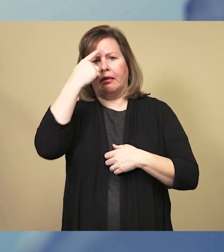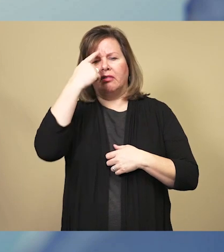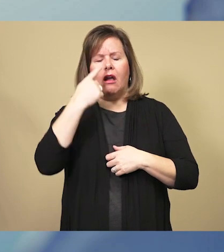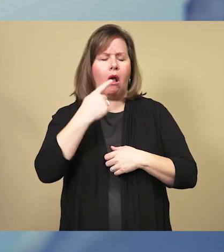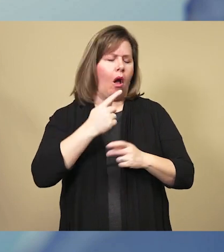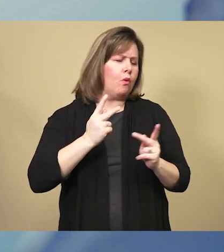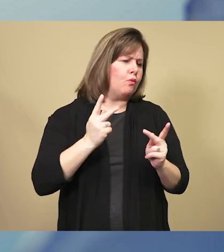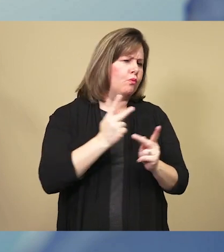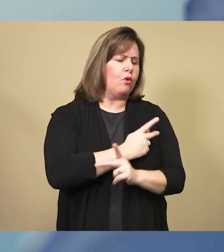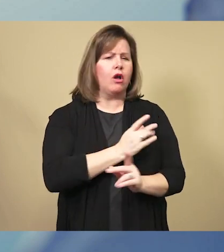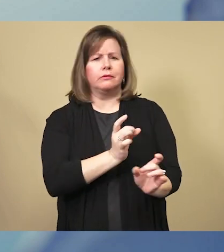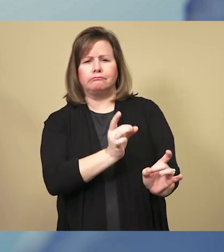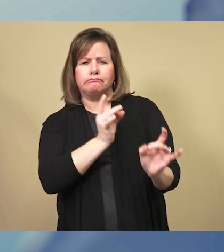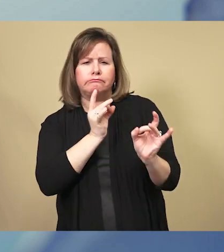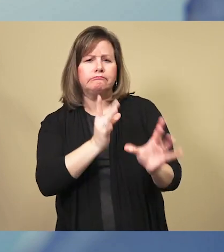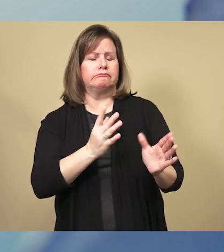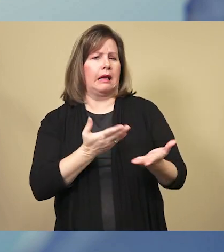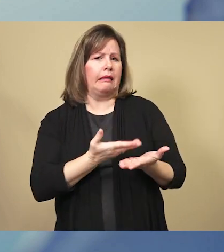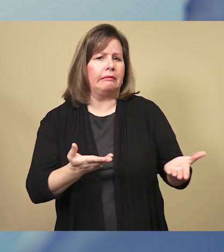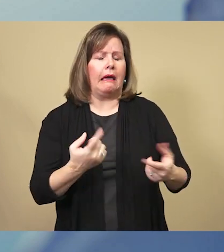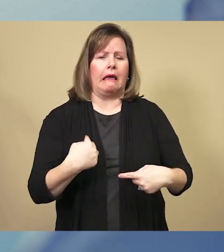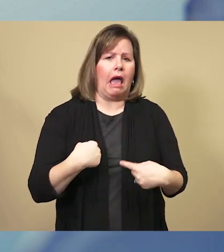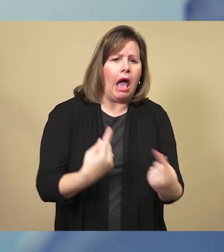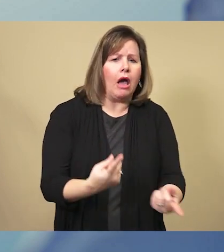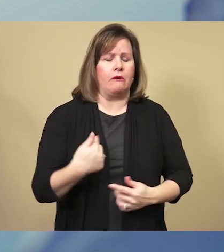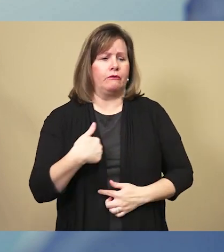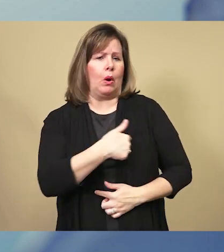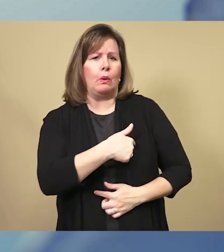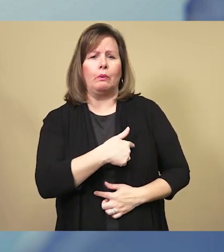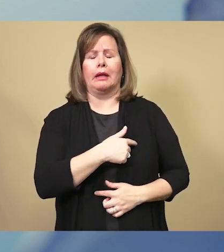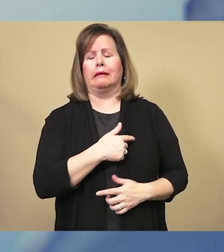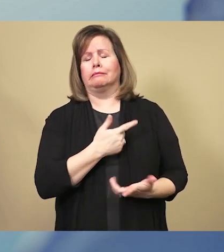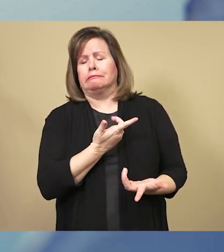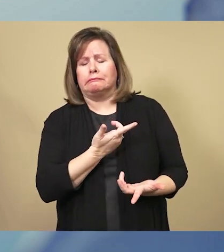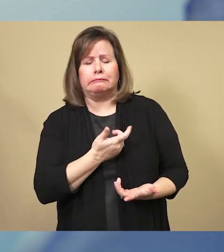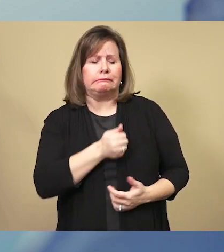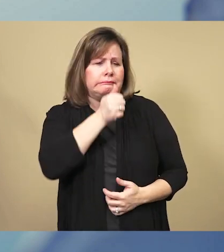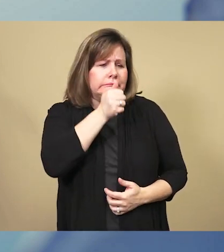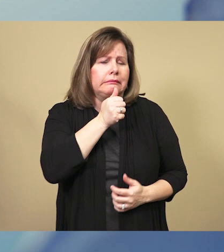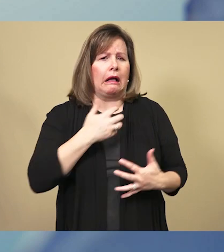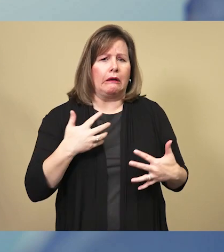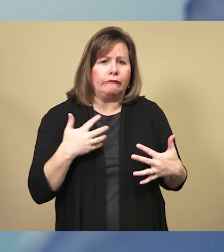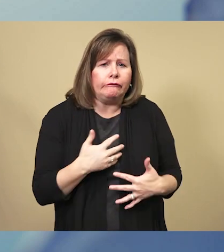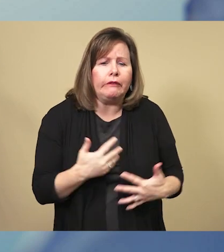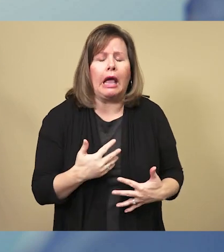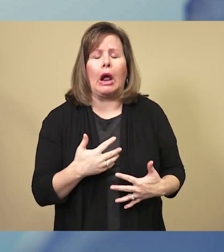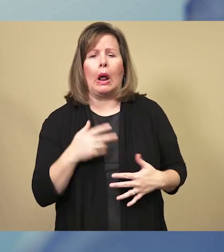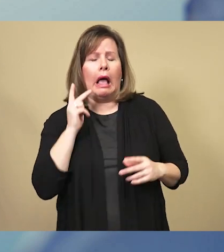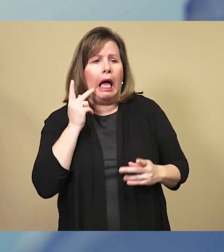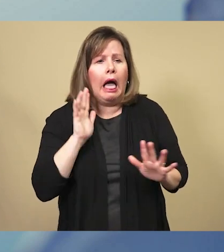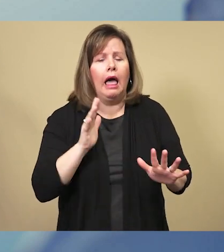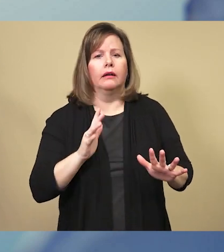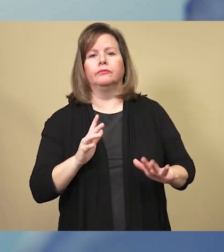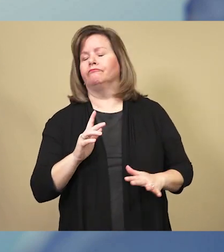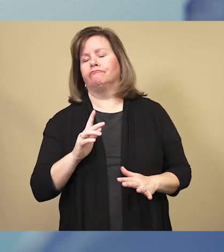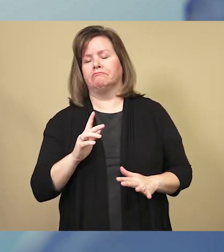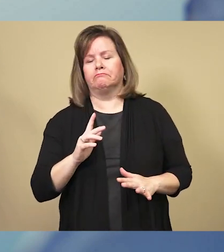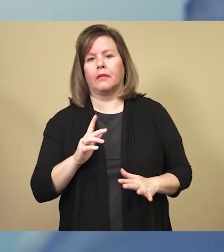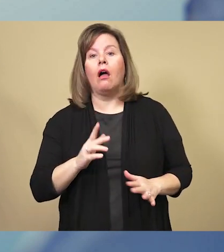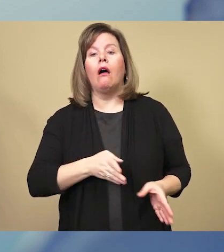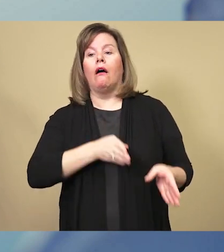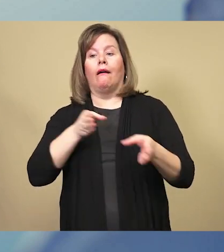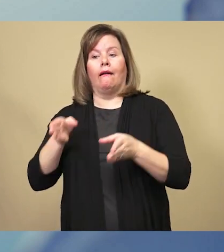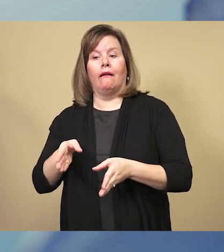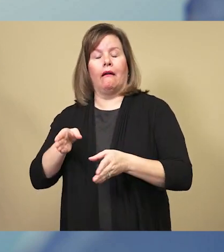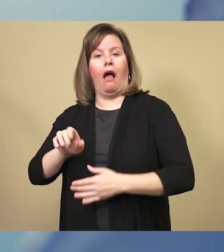epidemic ever and that we need to live in fear forever and panic, and that's not the case. And